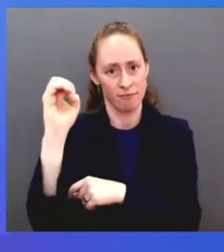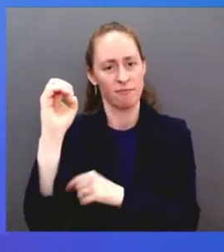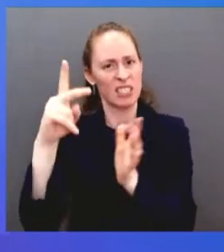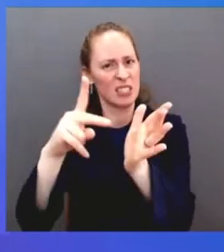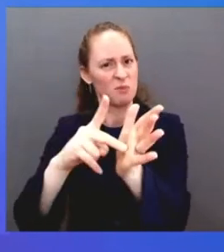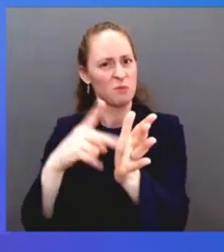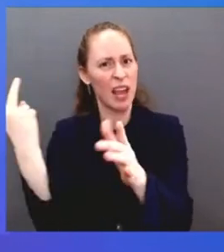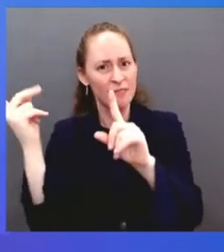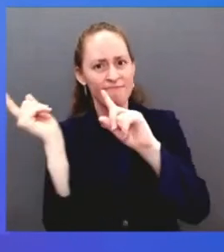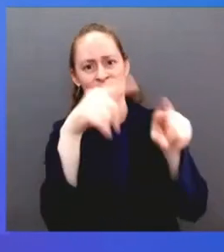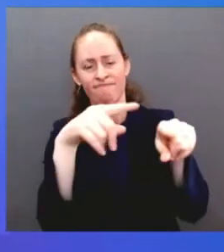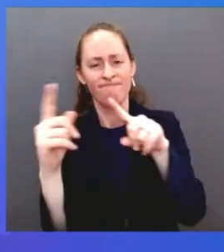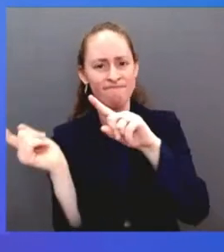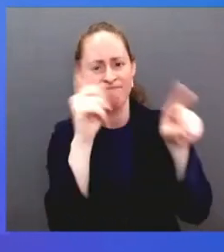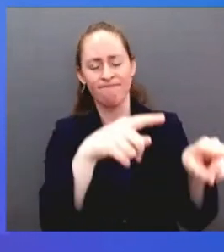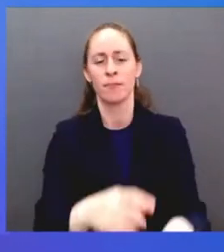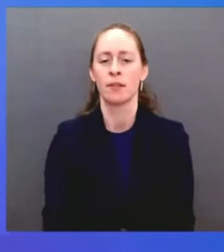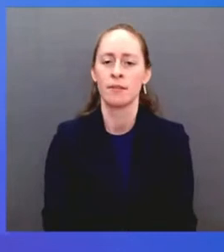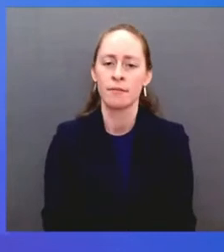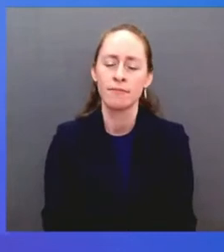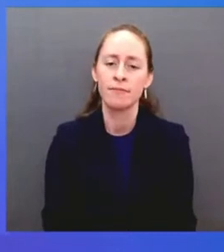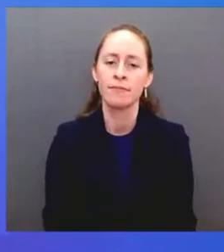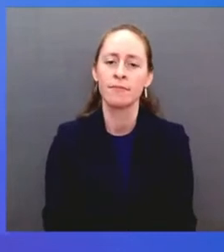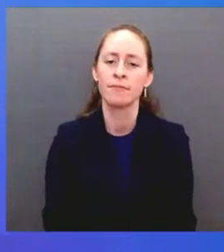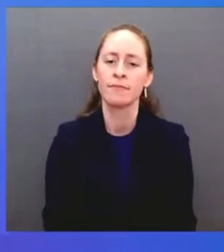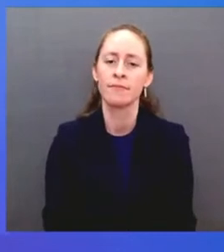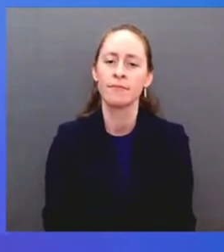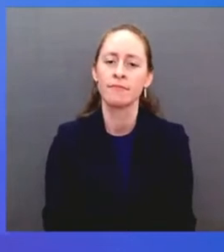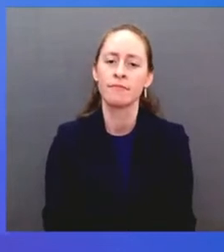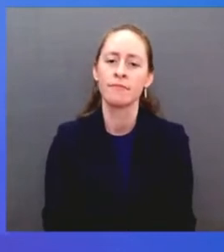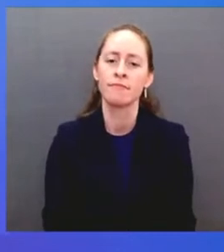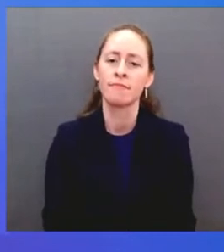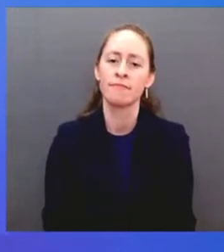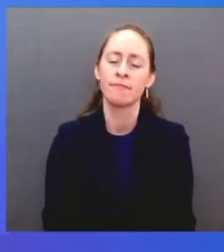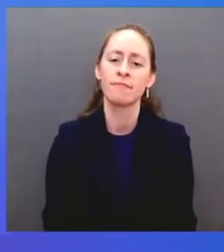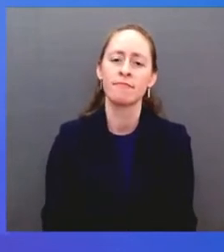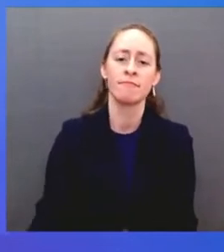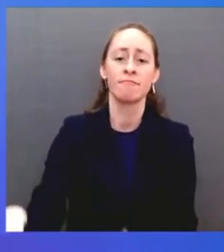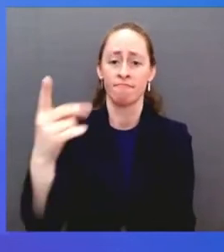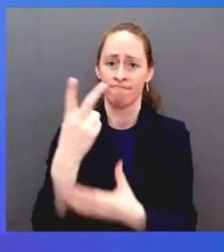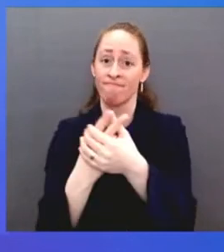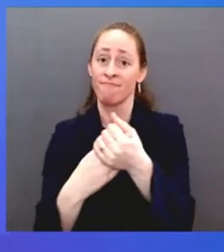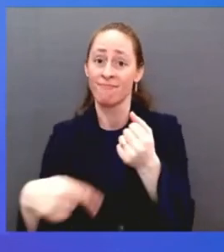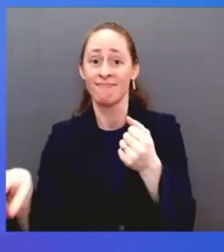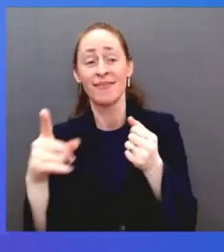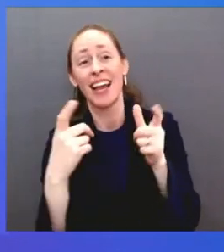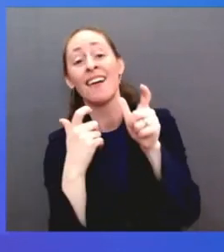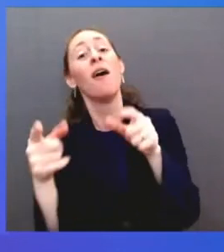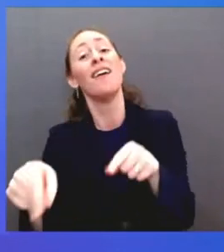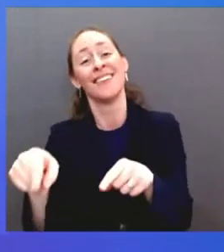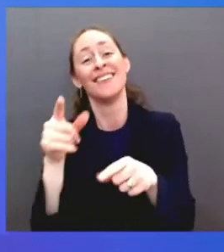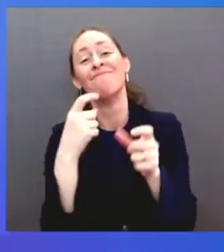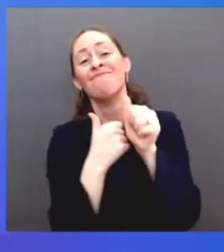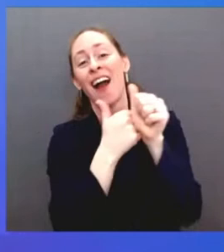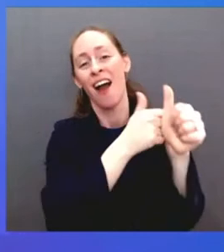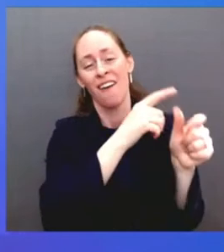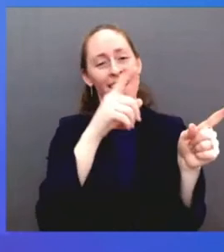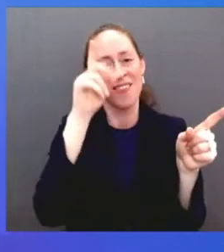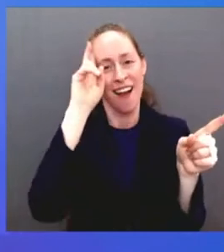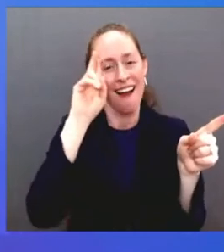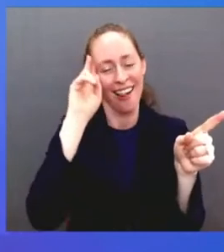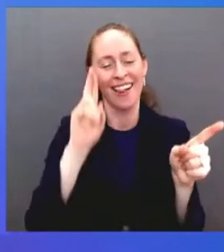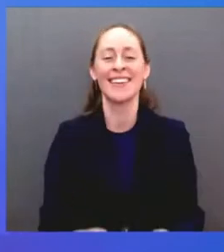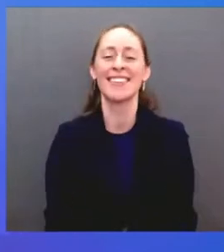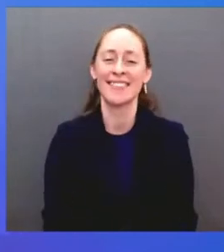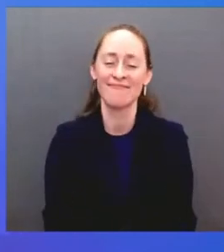are in law enforcement. You may have read that I have one uncle who got caught up in the drug trade and